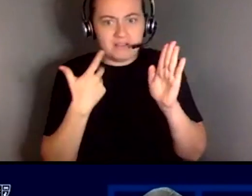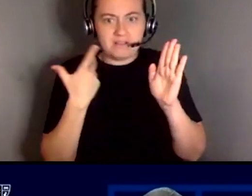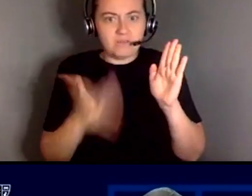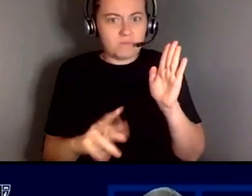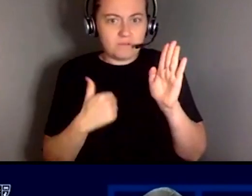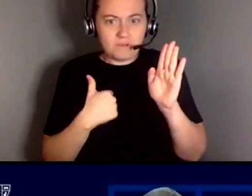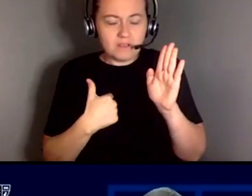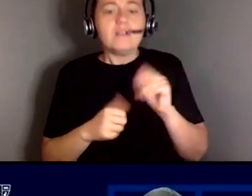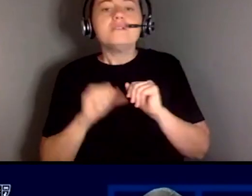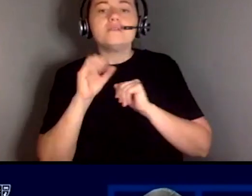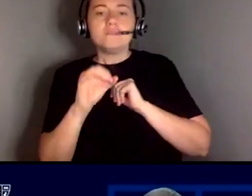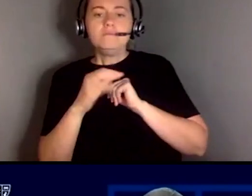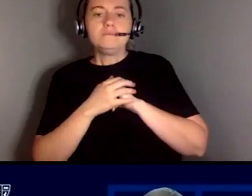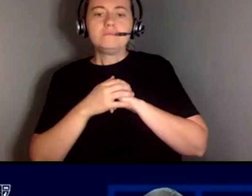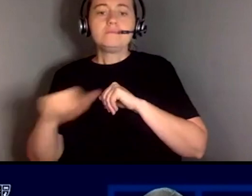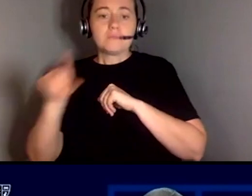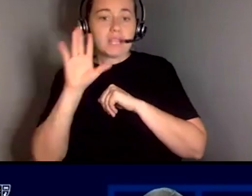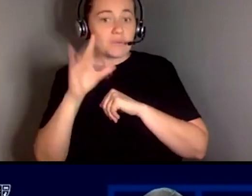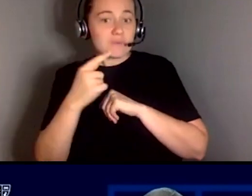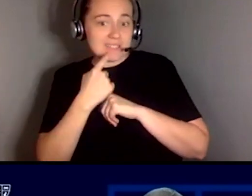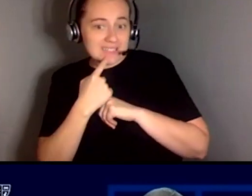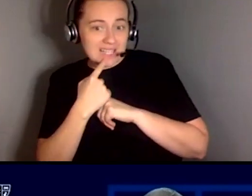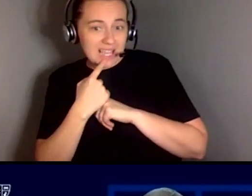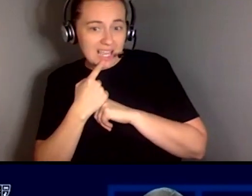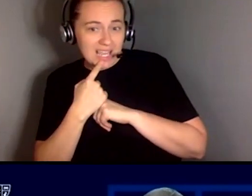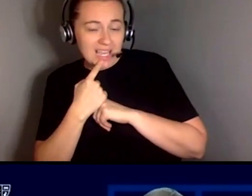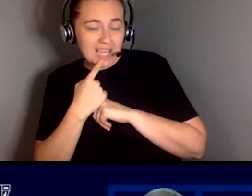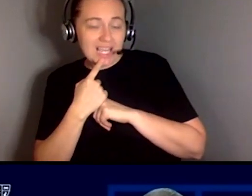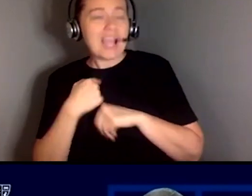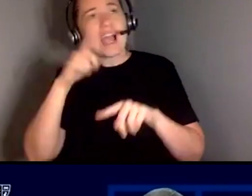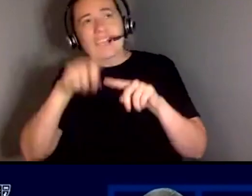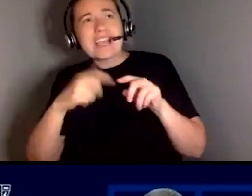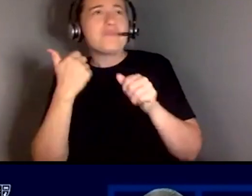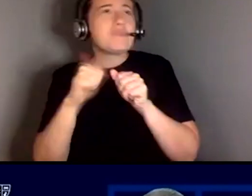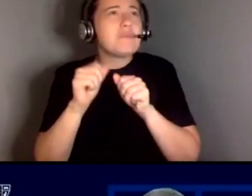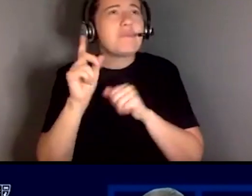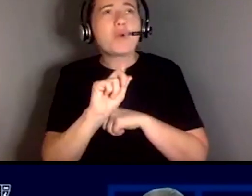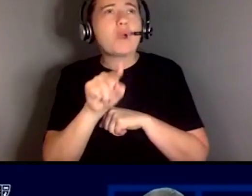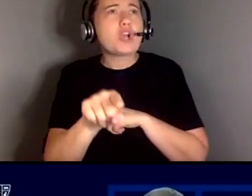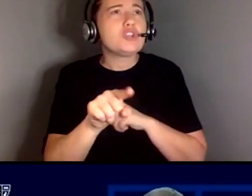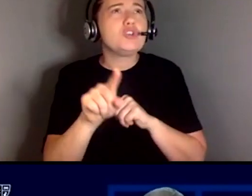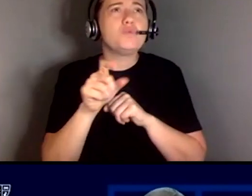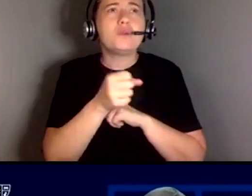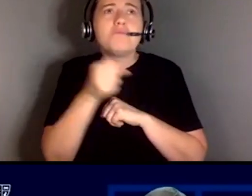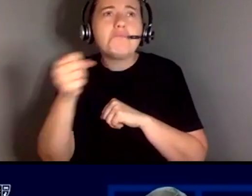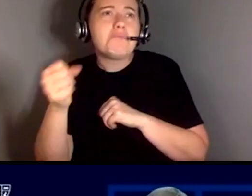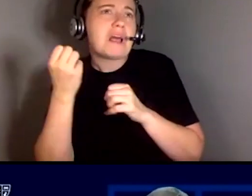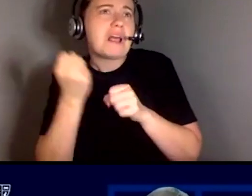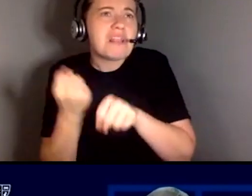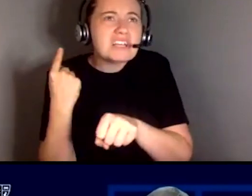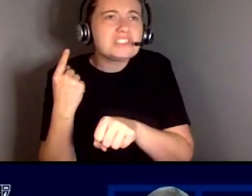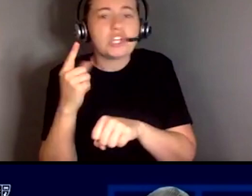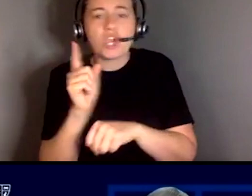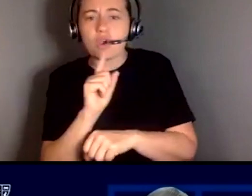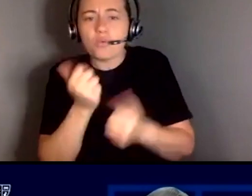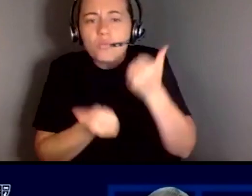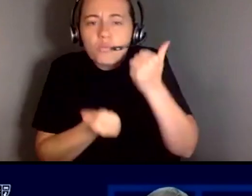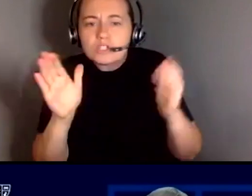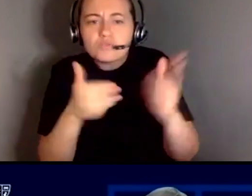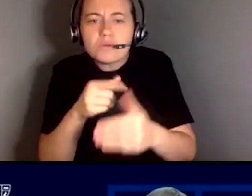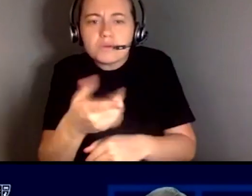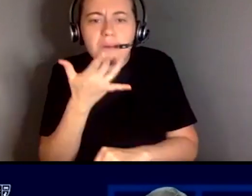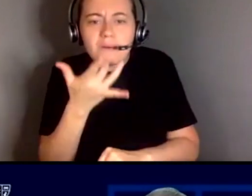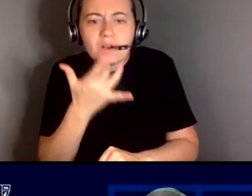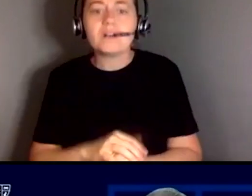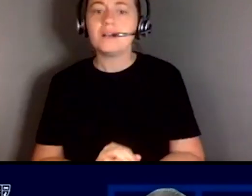and they'll say oh kim i can't remember where did we put you last year where do you want to go and i'm ever grateful you